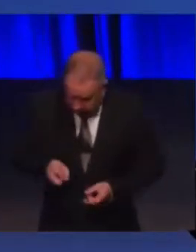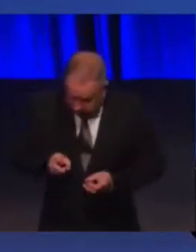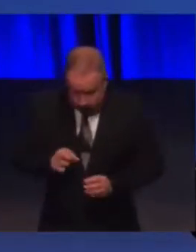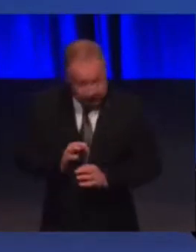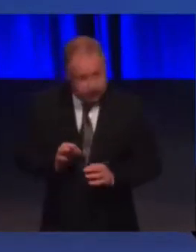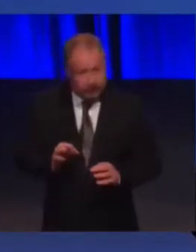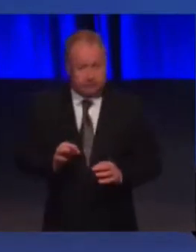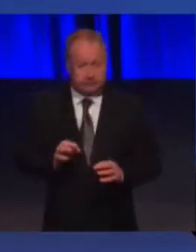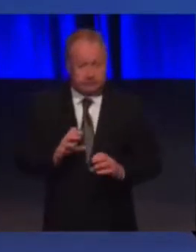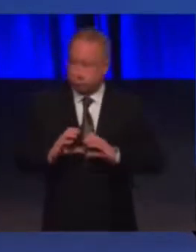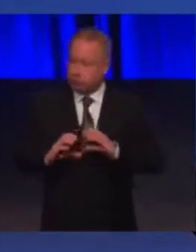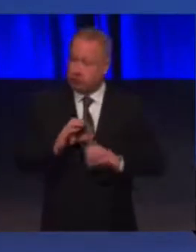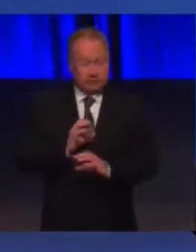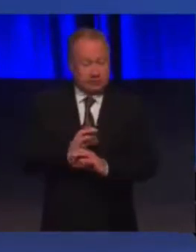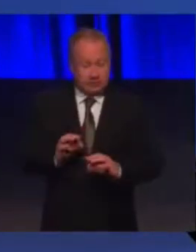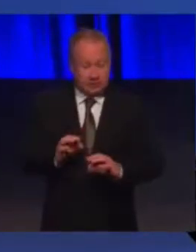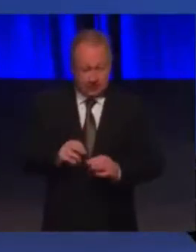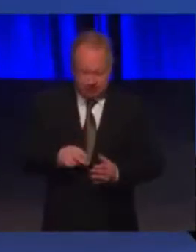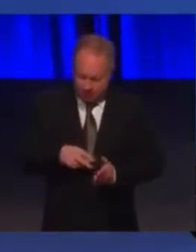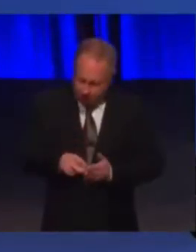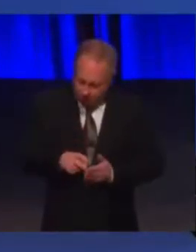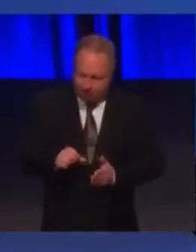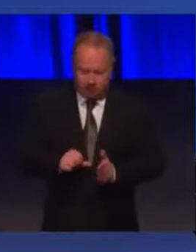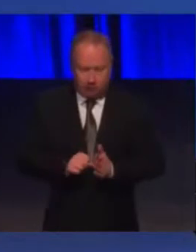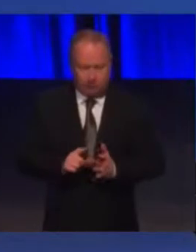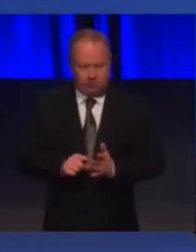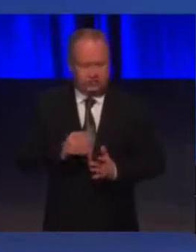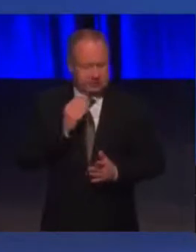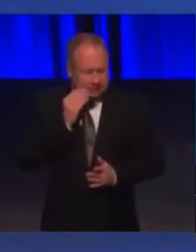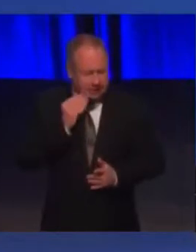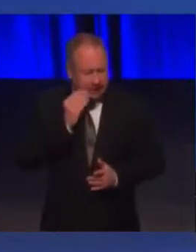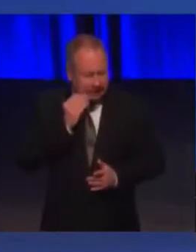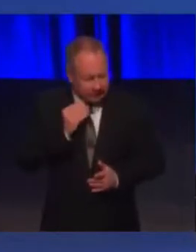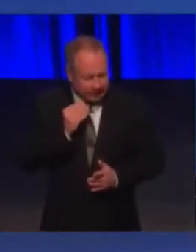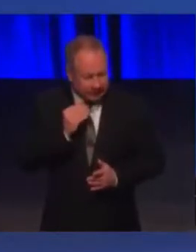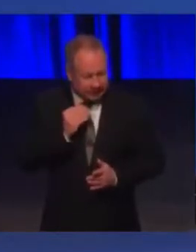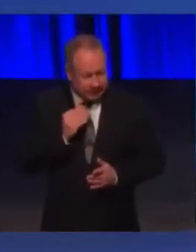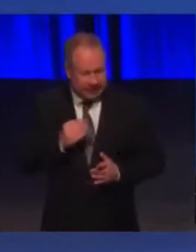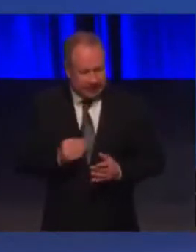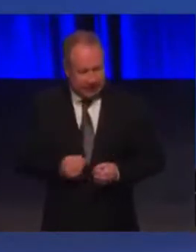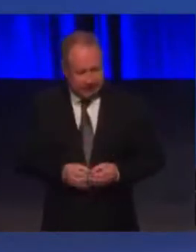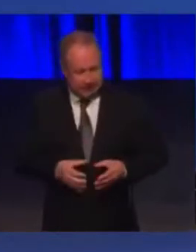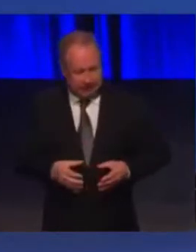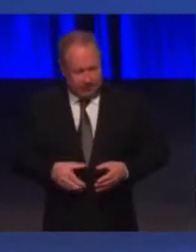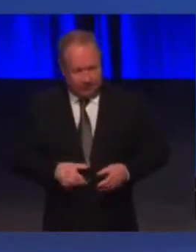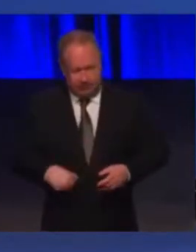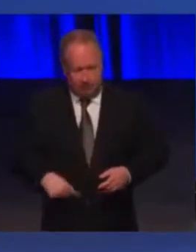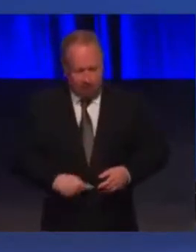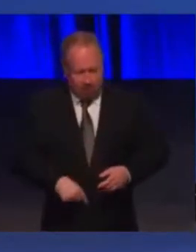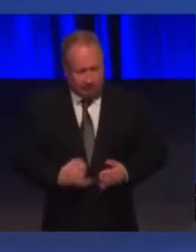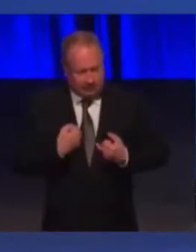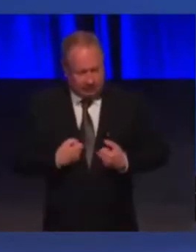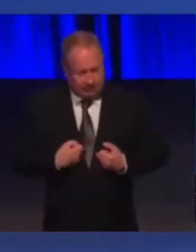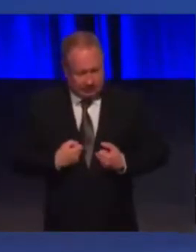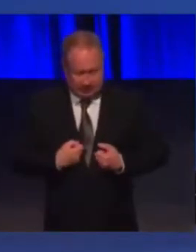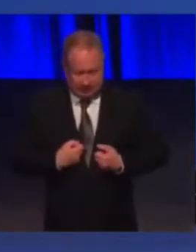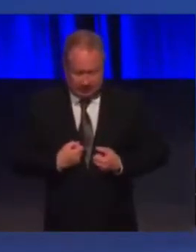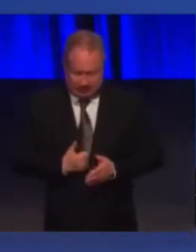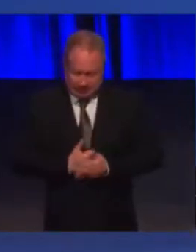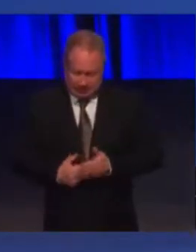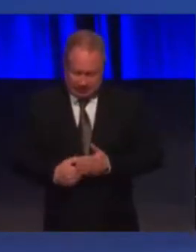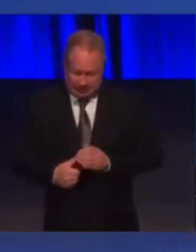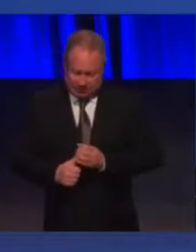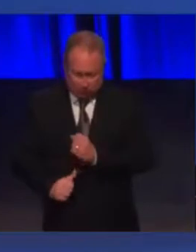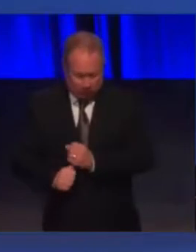has mobility issues. He has diabetes, inflammatory bowel disease which means he poos a lot and he has